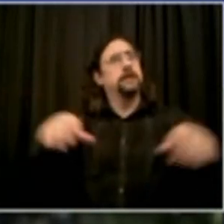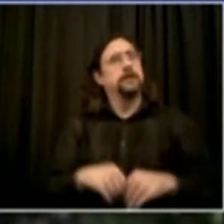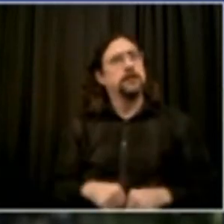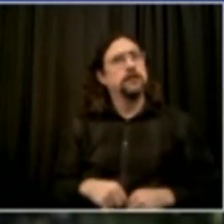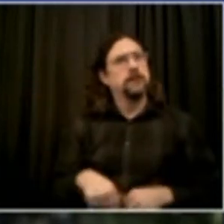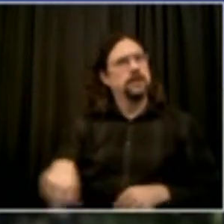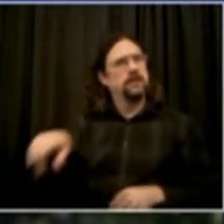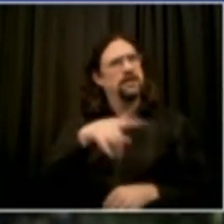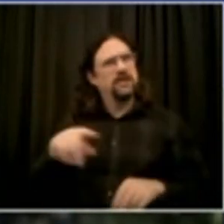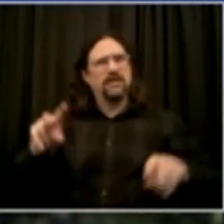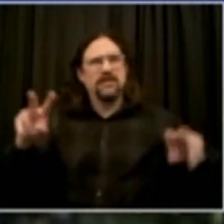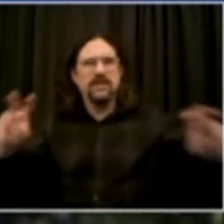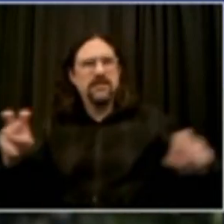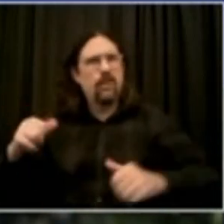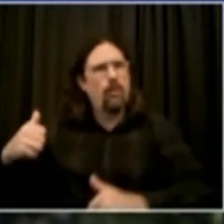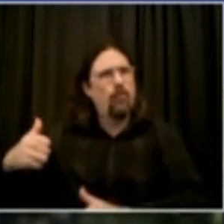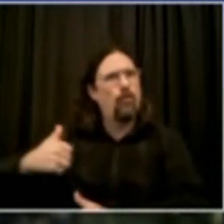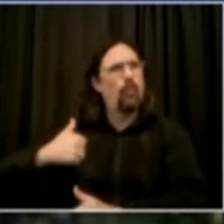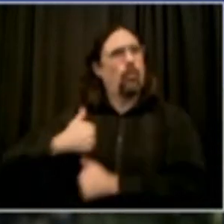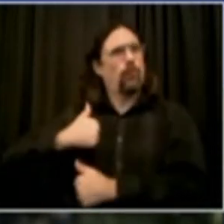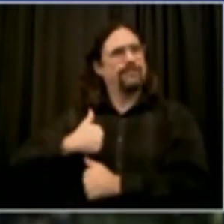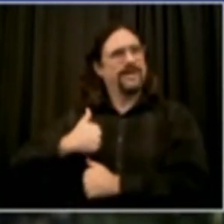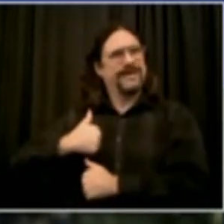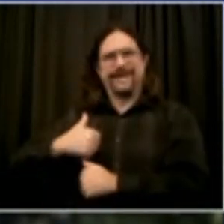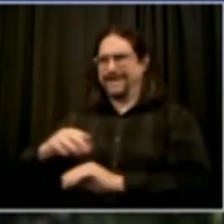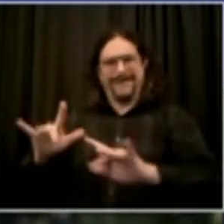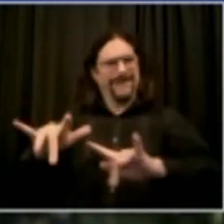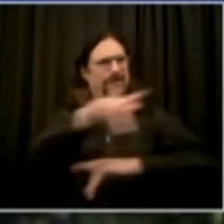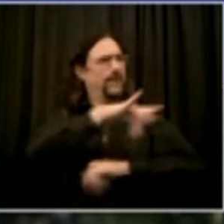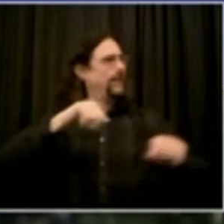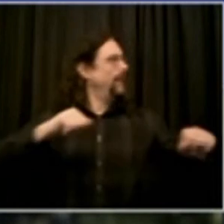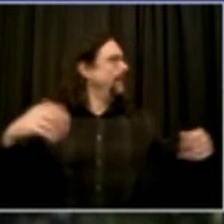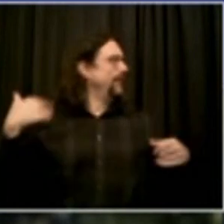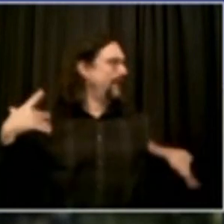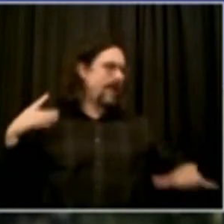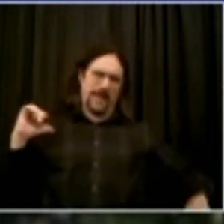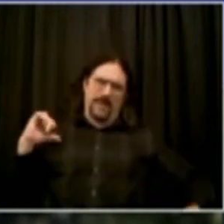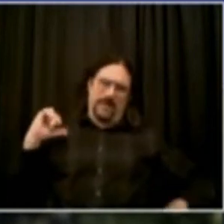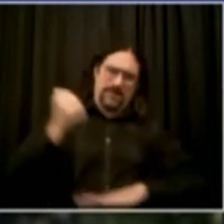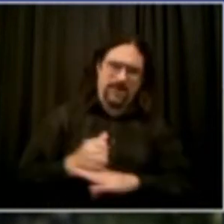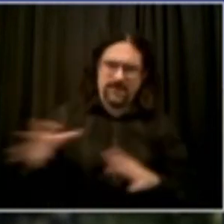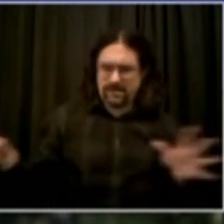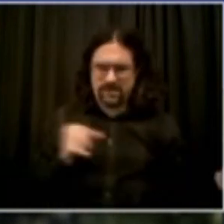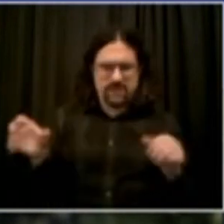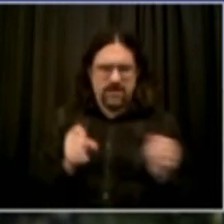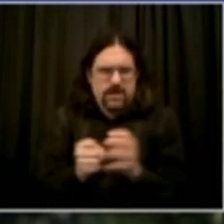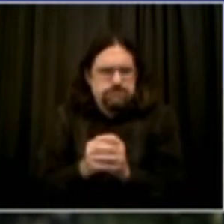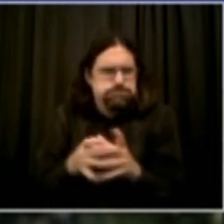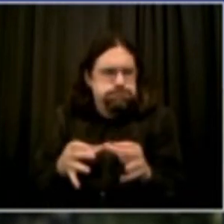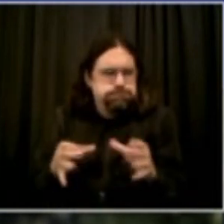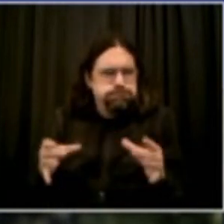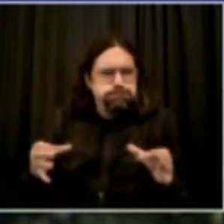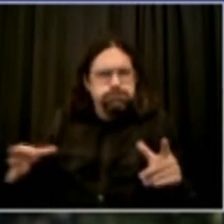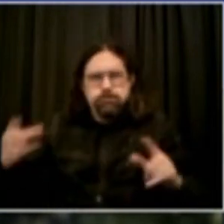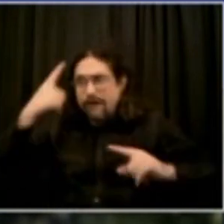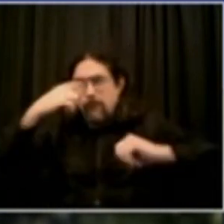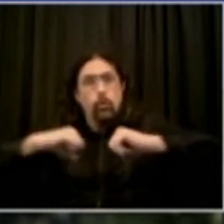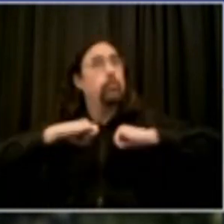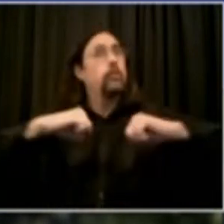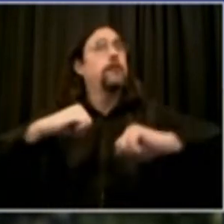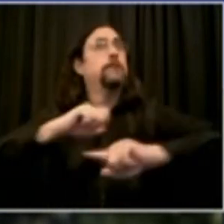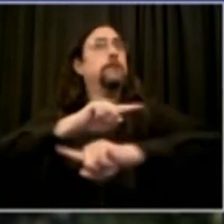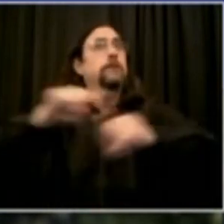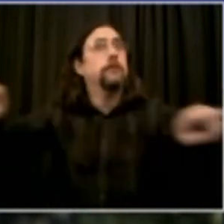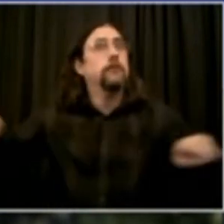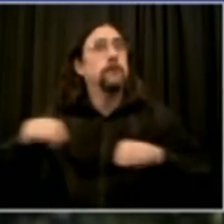testing positive, to get you the help you need if you have to safely separate from others. So amazing hit rate